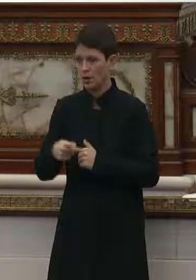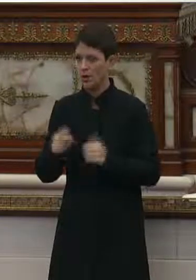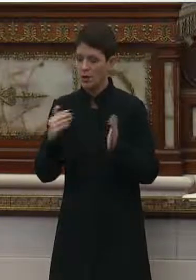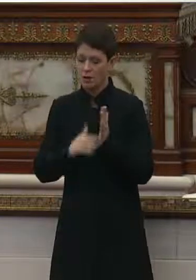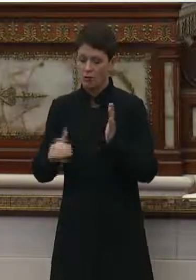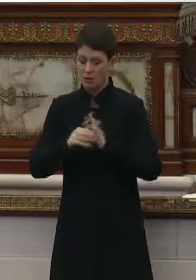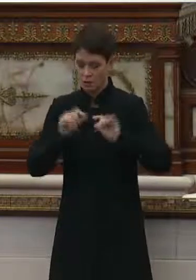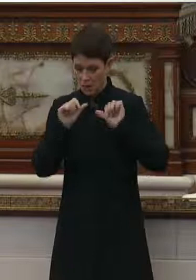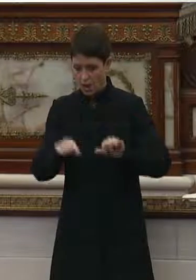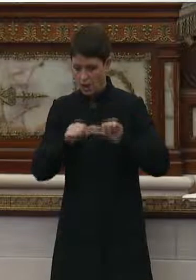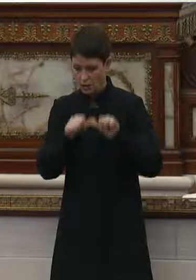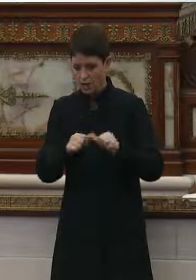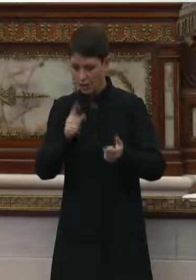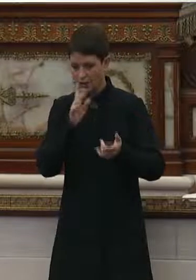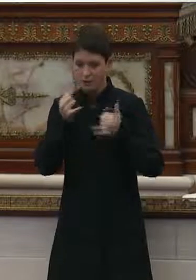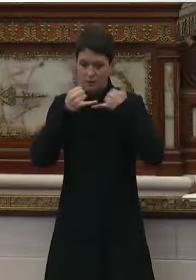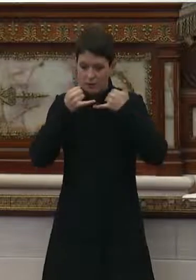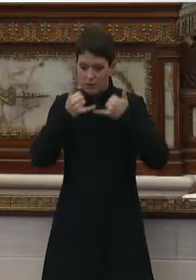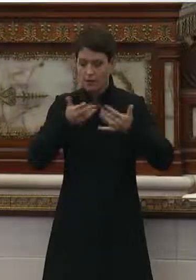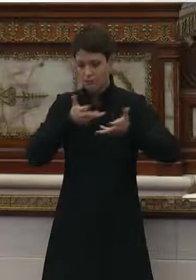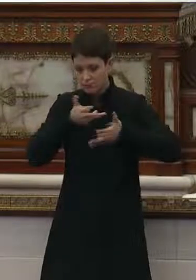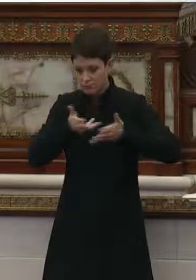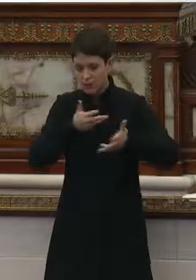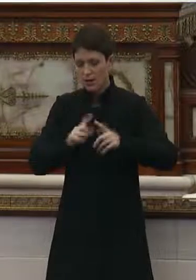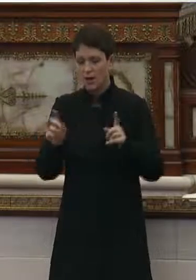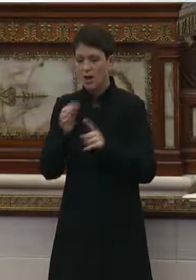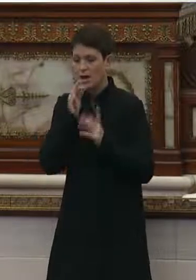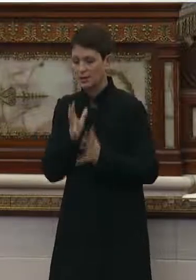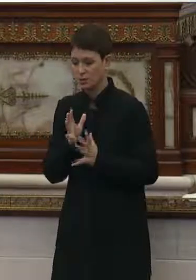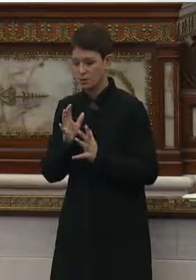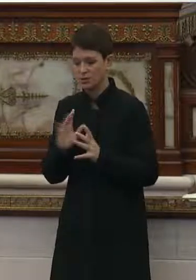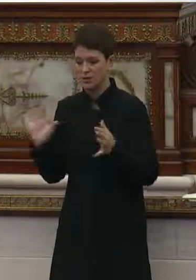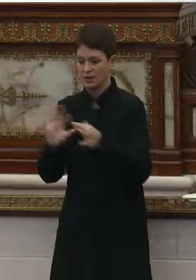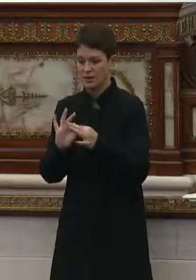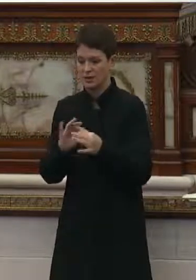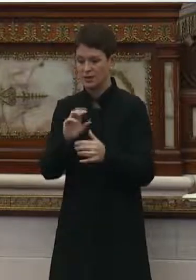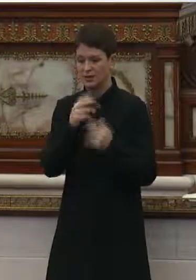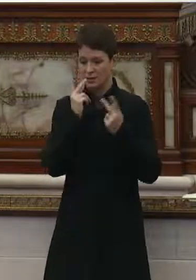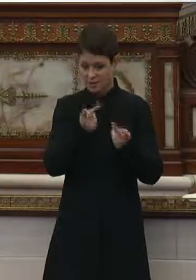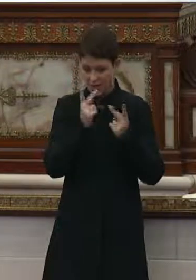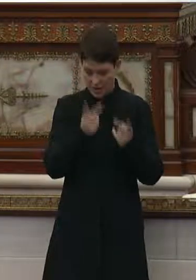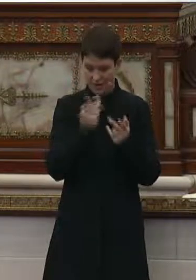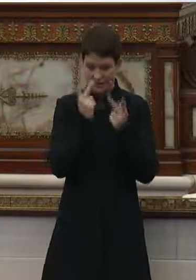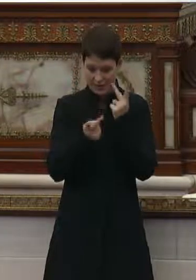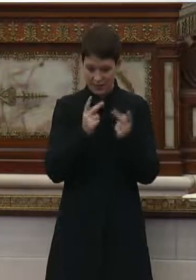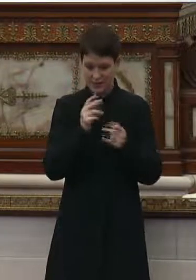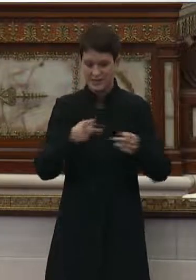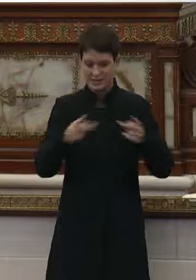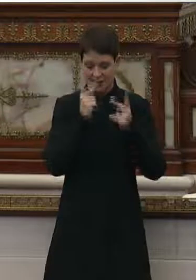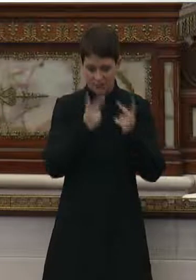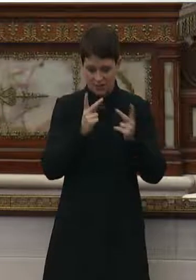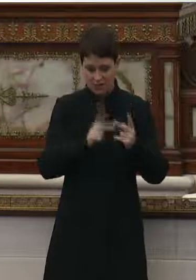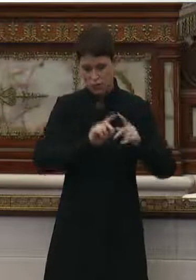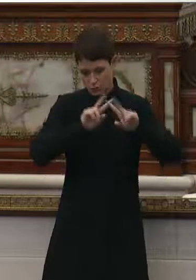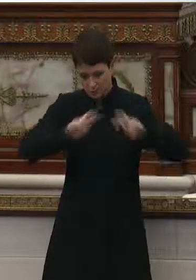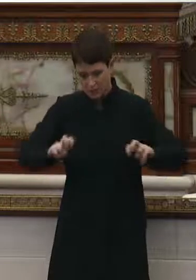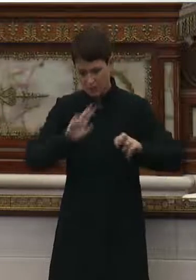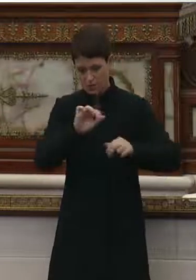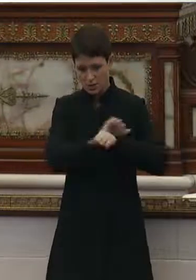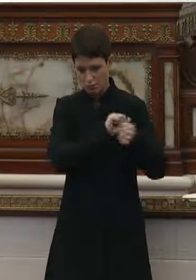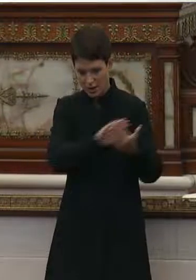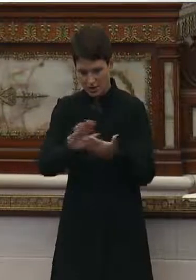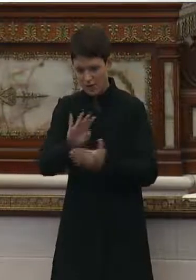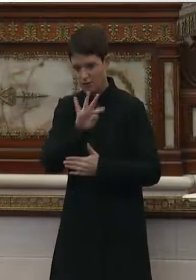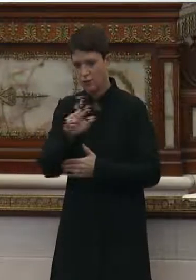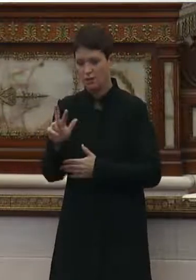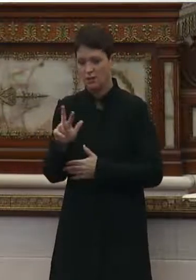frequent and ongoing guidance by phone, our infection prevention experts have conducted site visits to assess infection control practices in